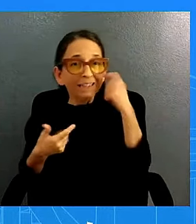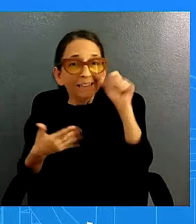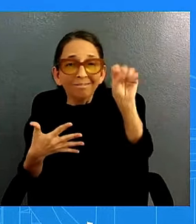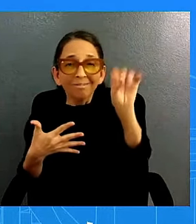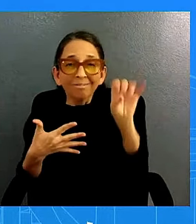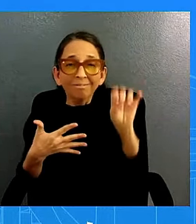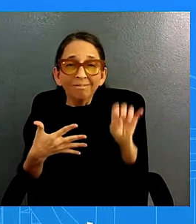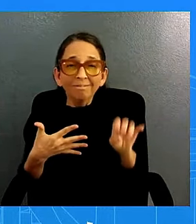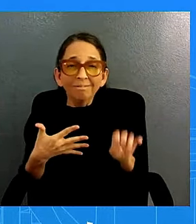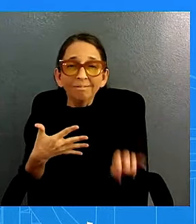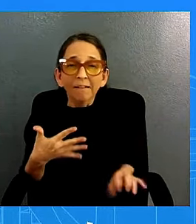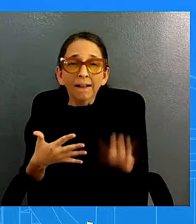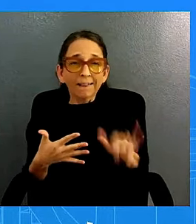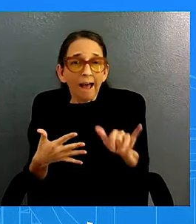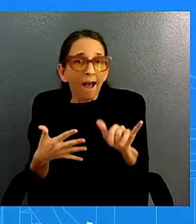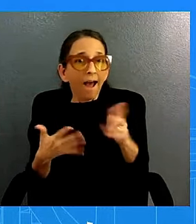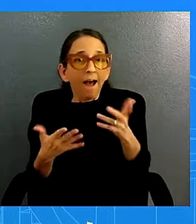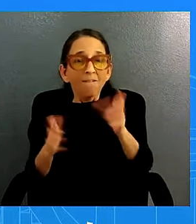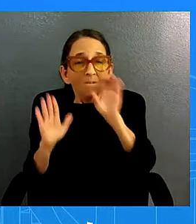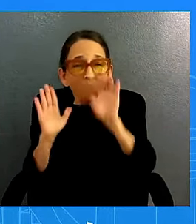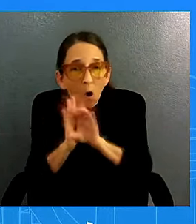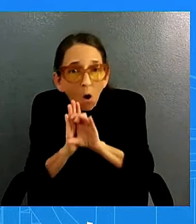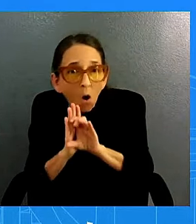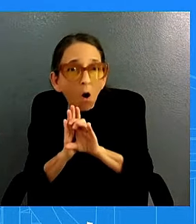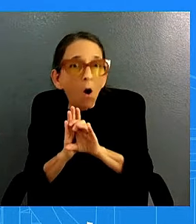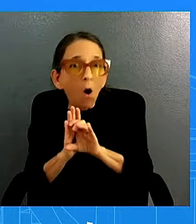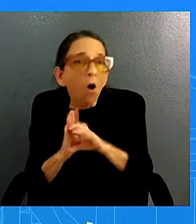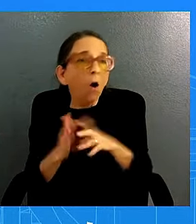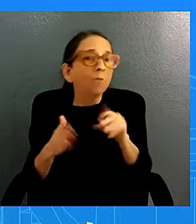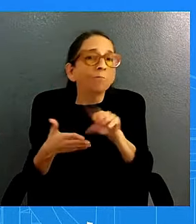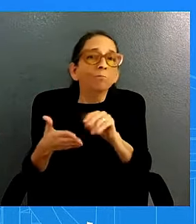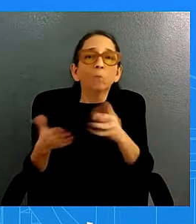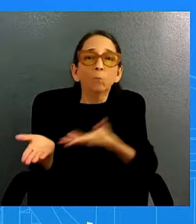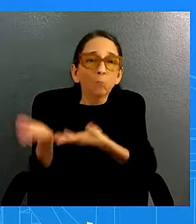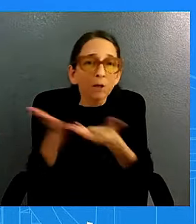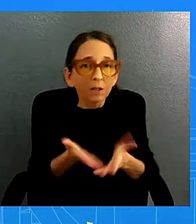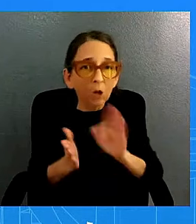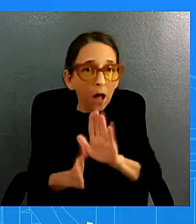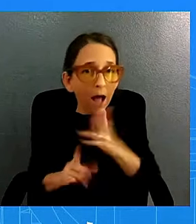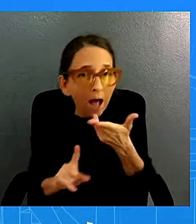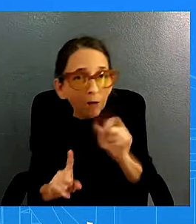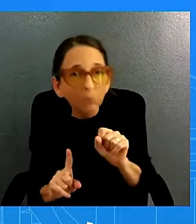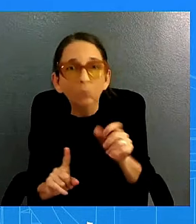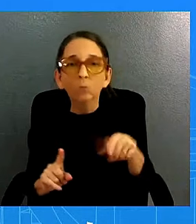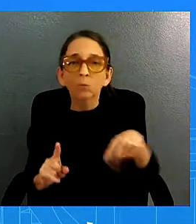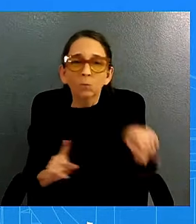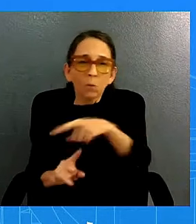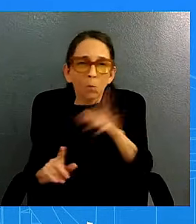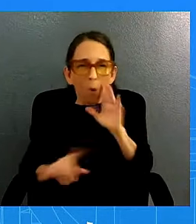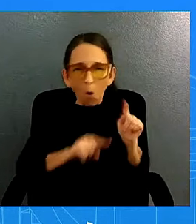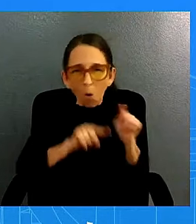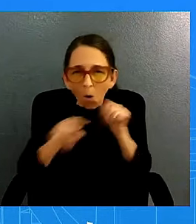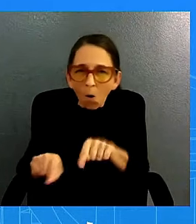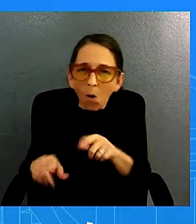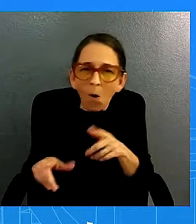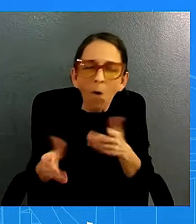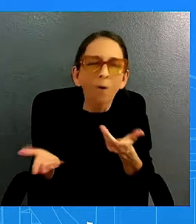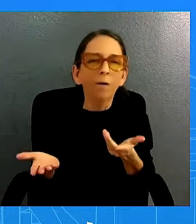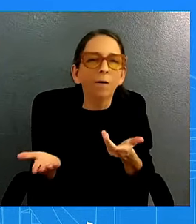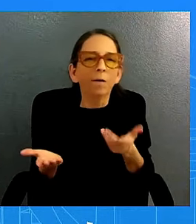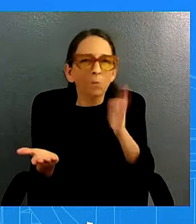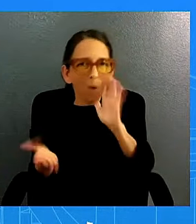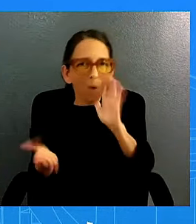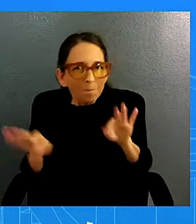to the to his high school you all are going to be there there's going to be some really important uh important announcement about cancer moonshot